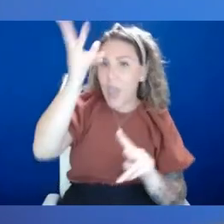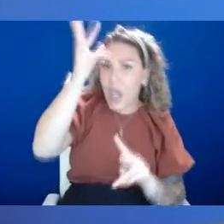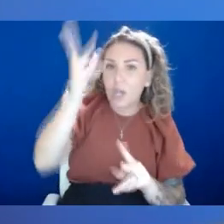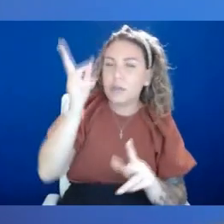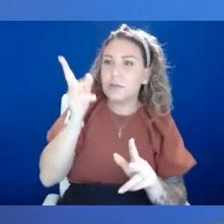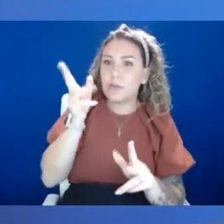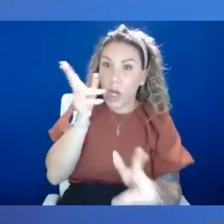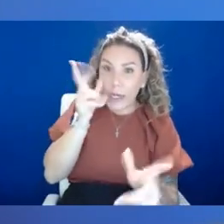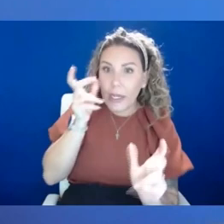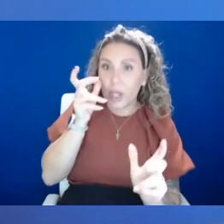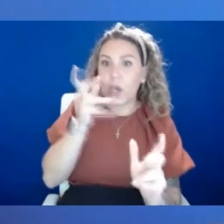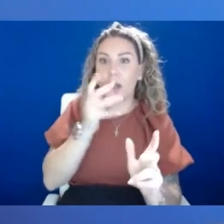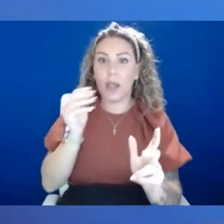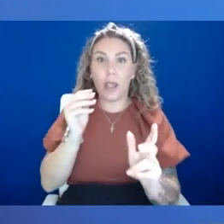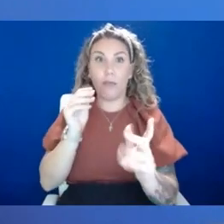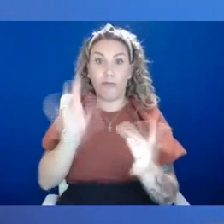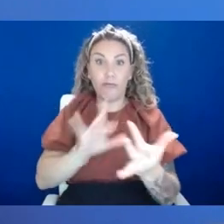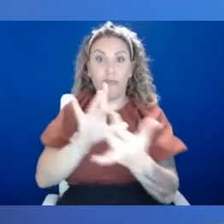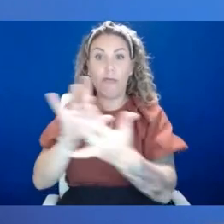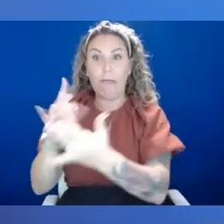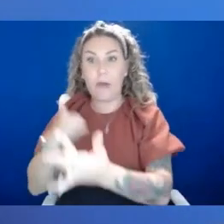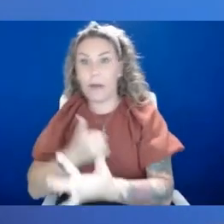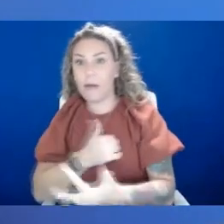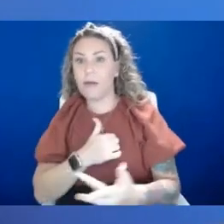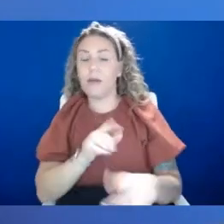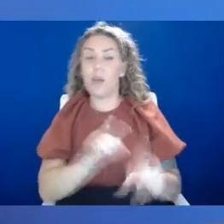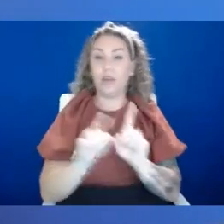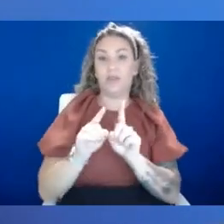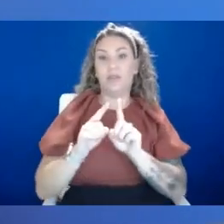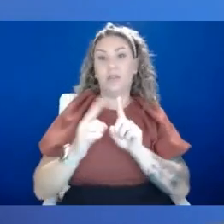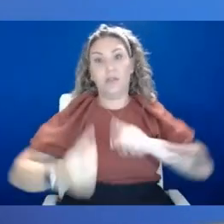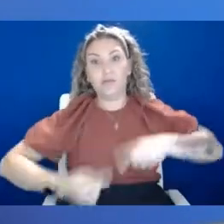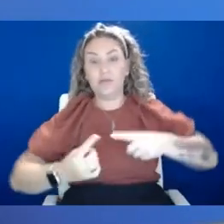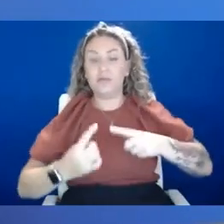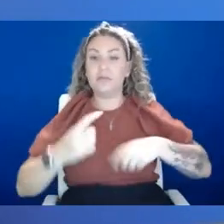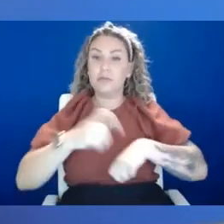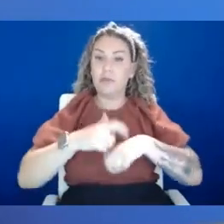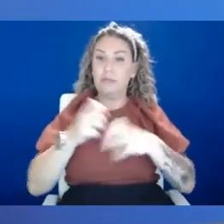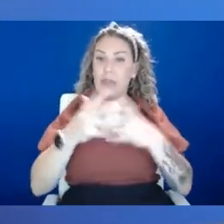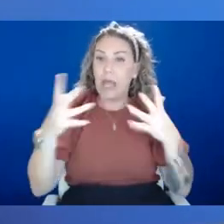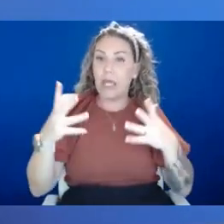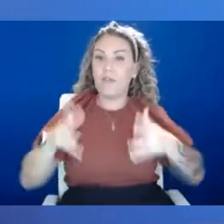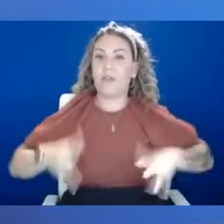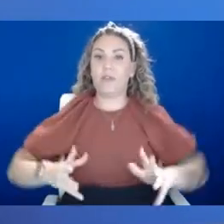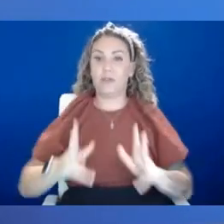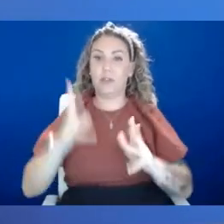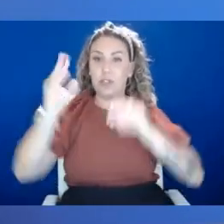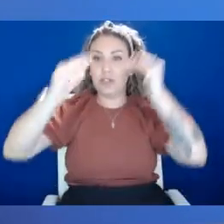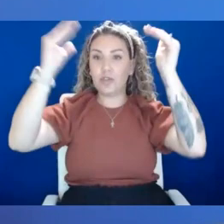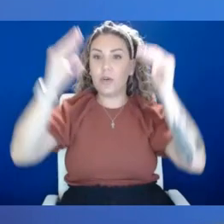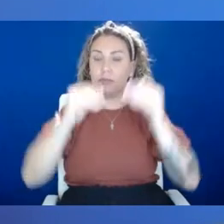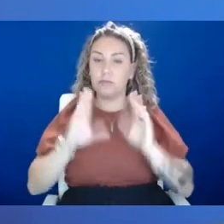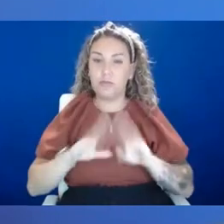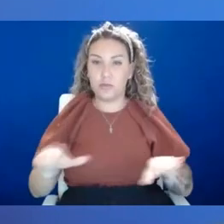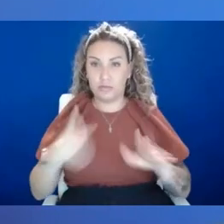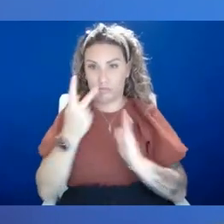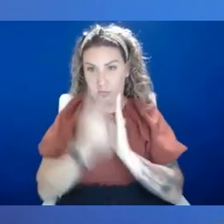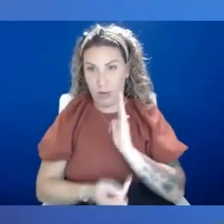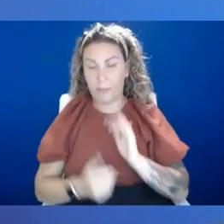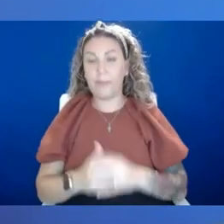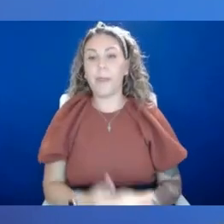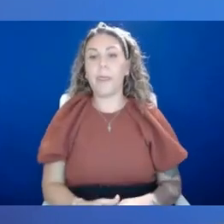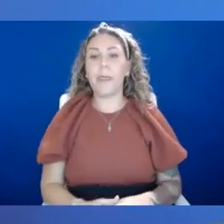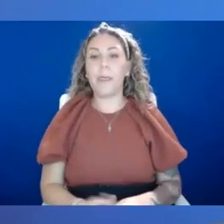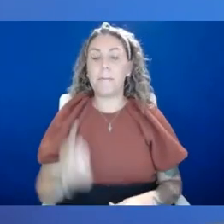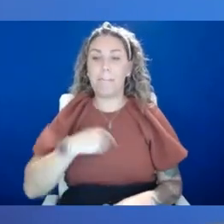just, this is a, uh, can be a trying time. There's a lot of anxiety for adults. There's a lot of anxiety for, for children. And so, um, we are definitely seeing